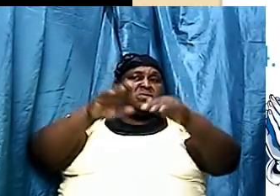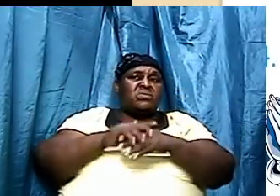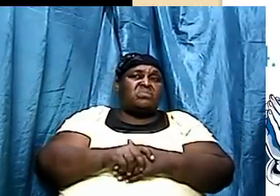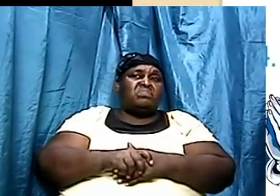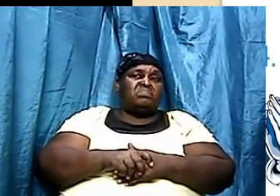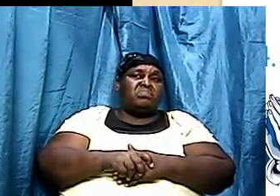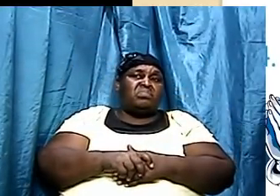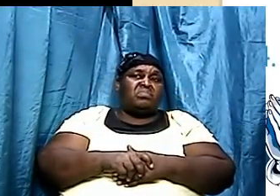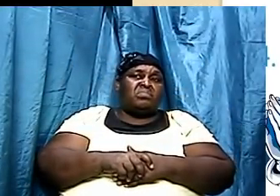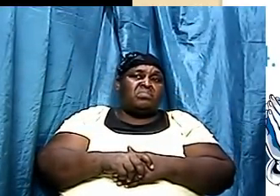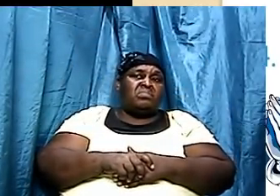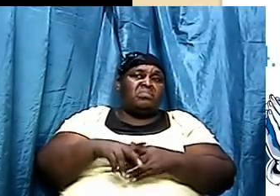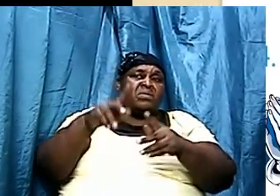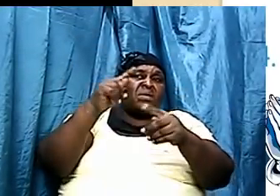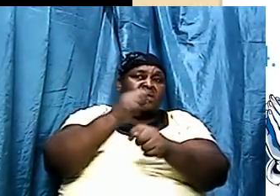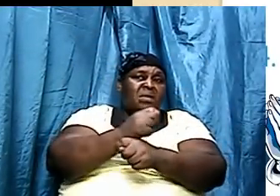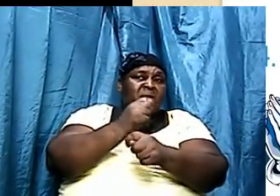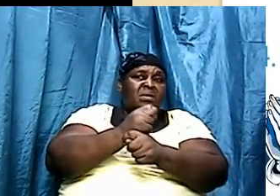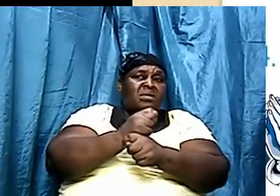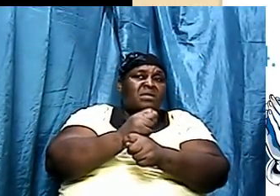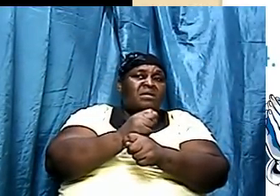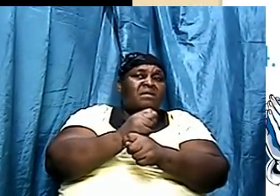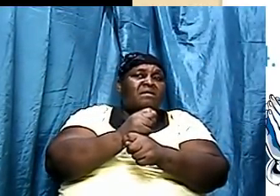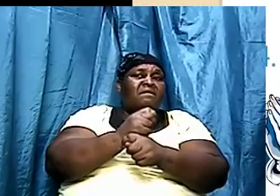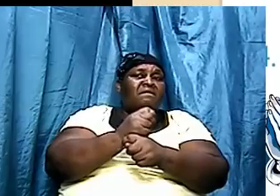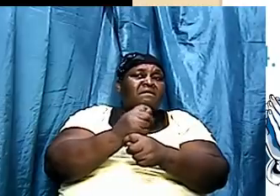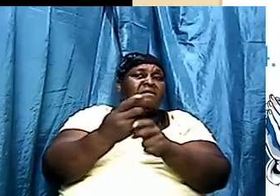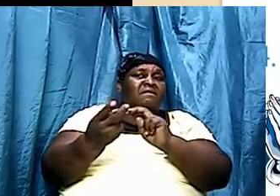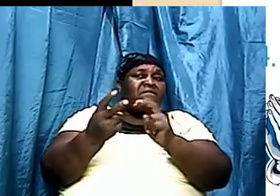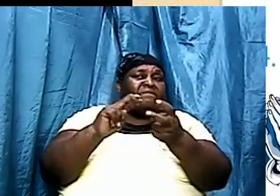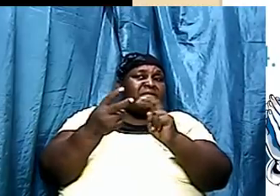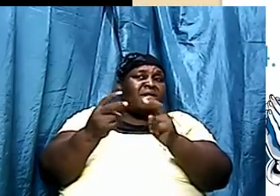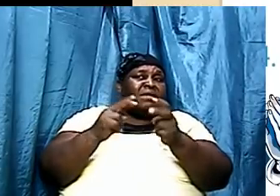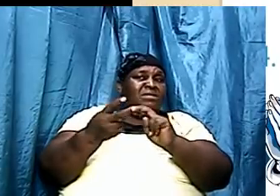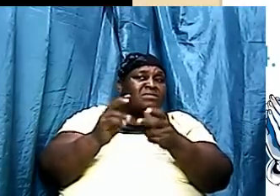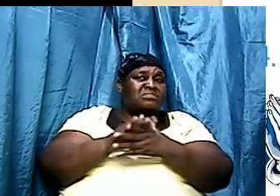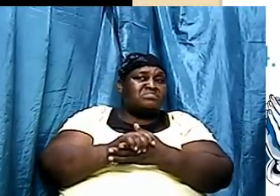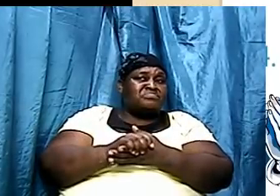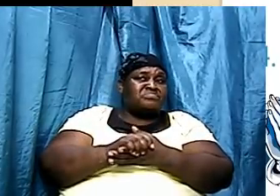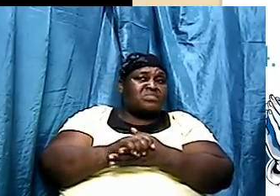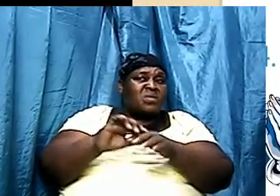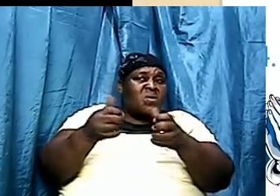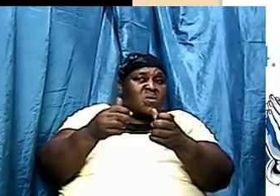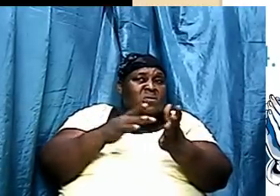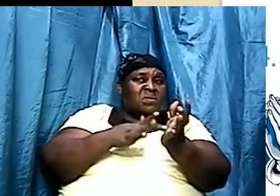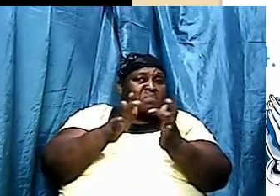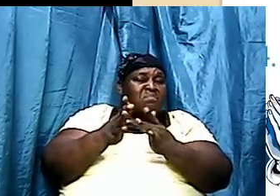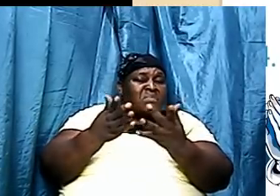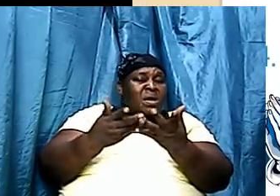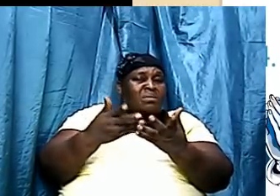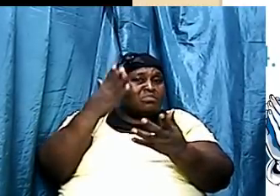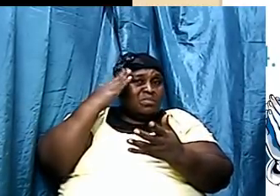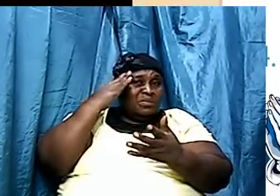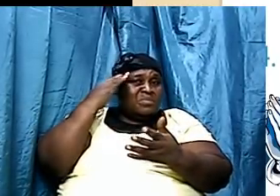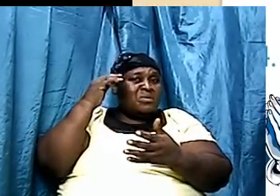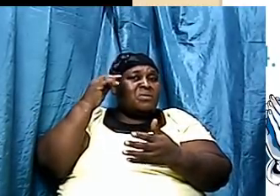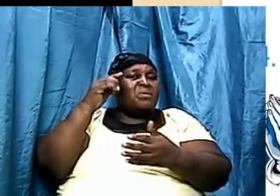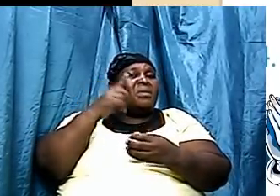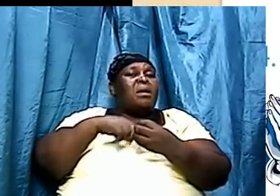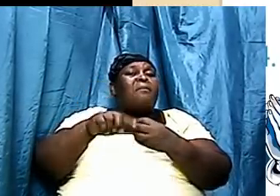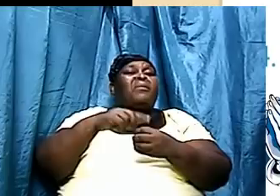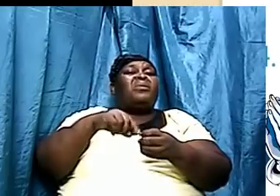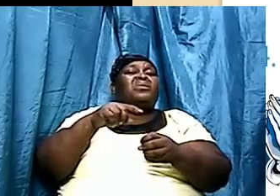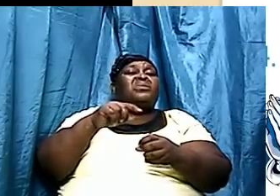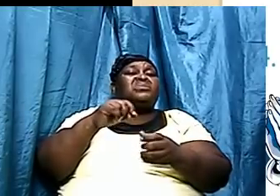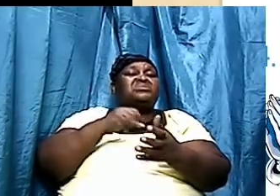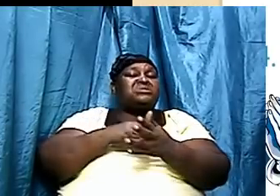about the mathematical value of pi 22 over 7 and how the Bible knew about that long before mathematicians came up with the fact